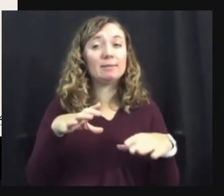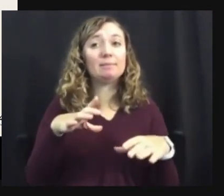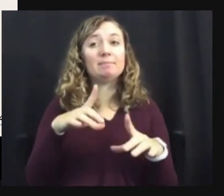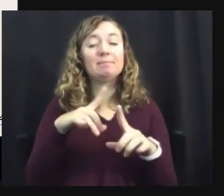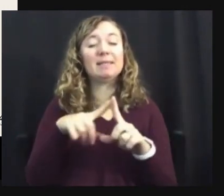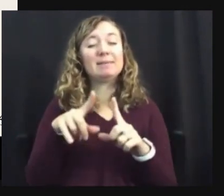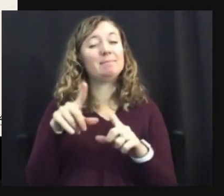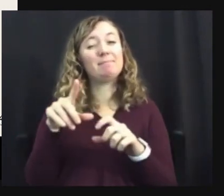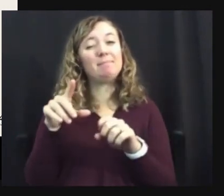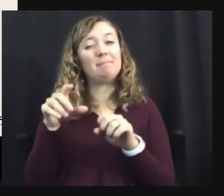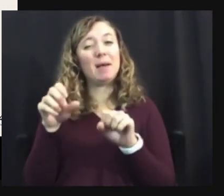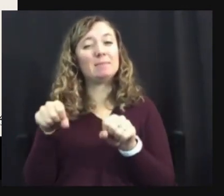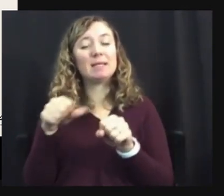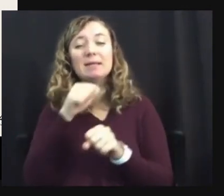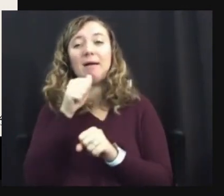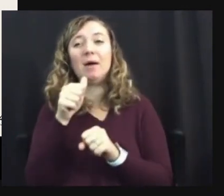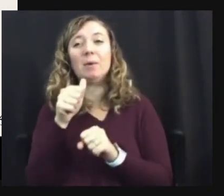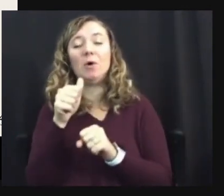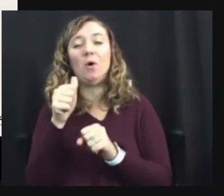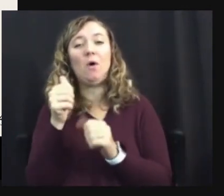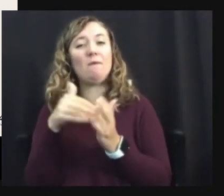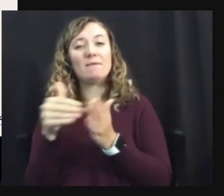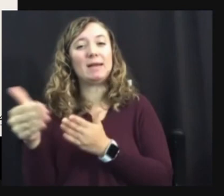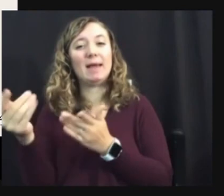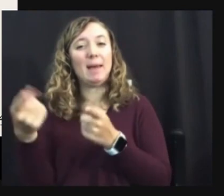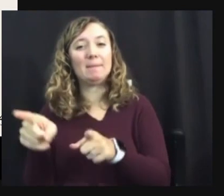through just because, um,